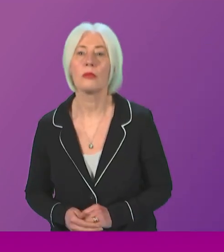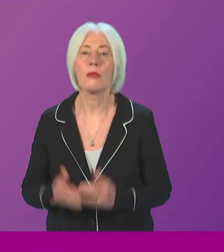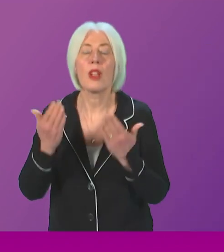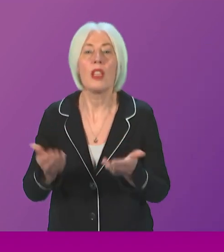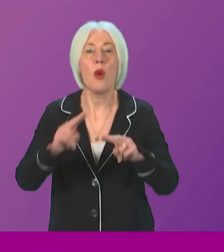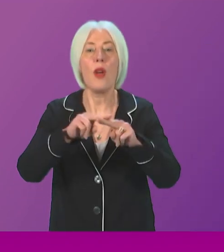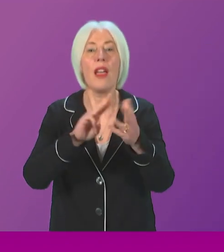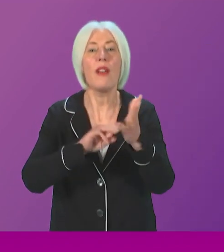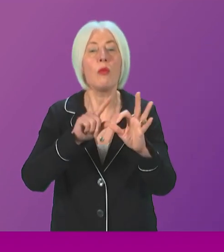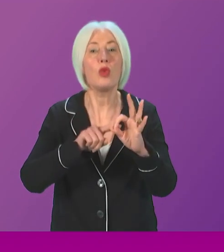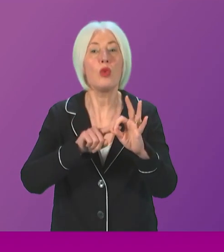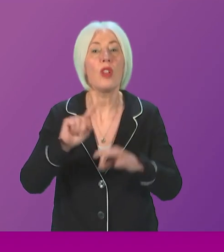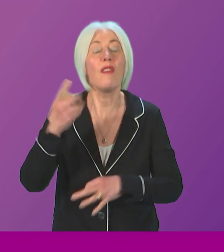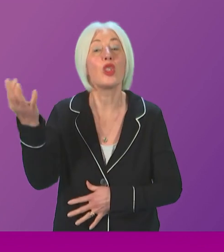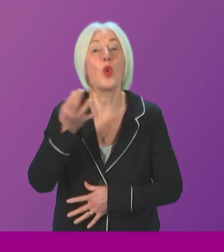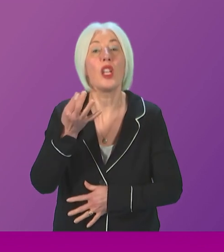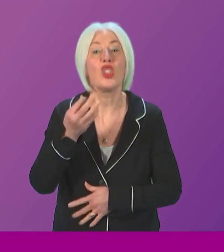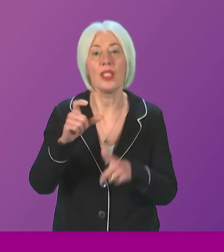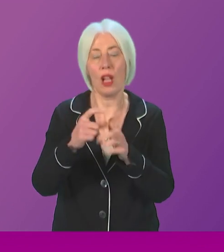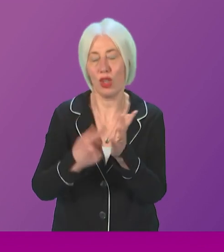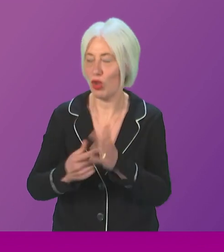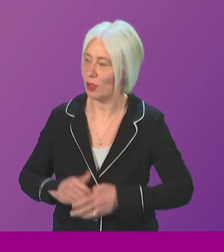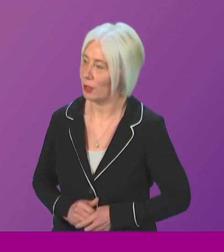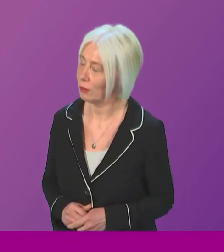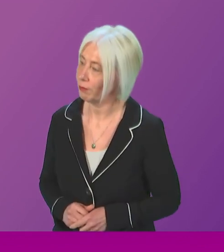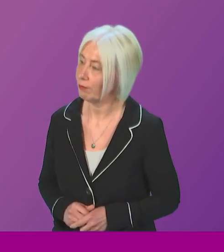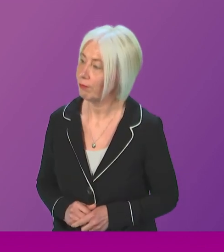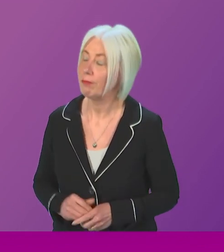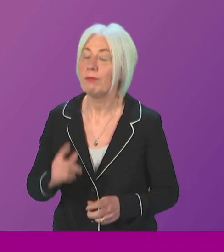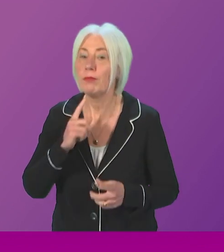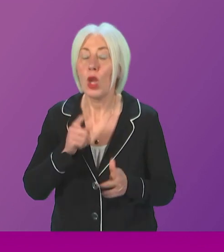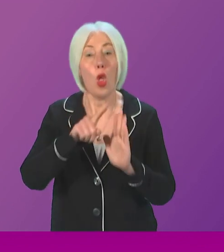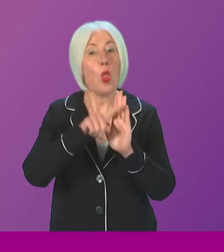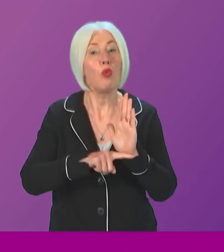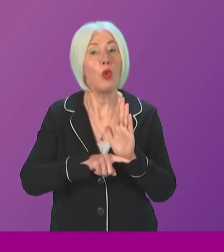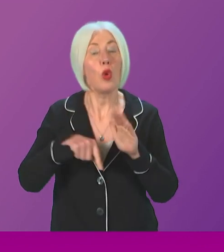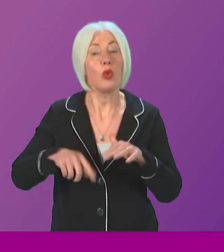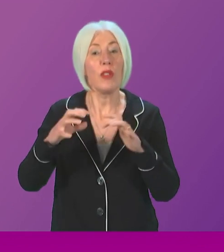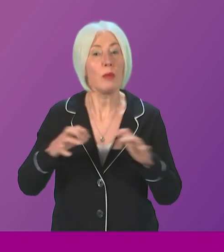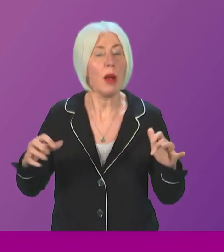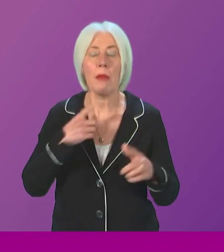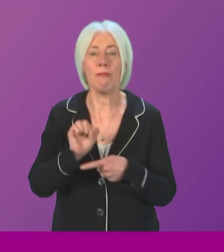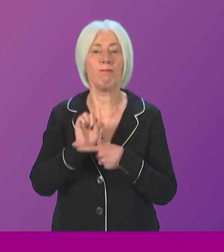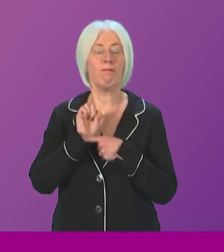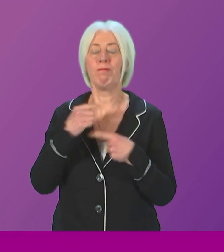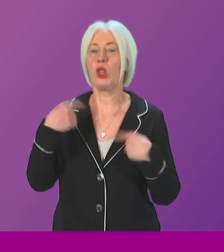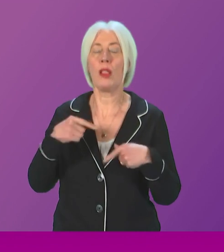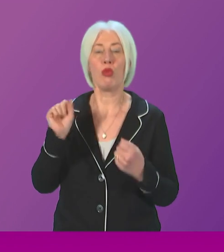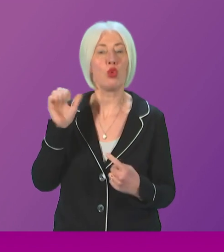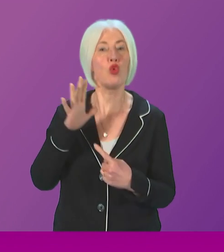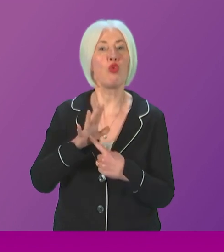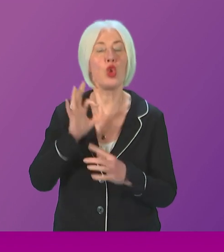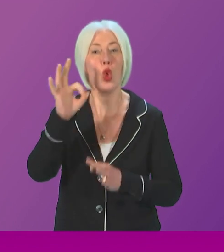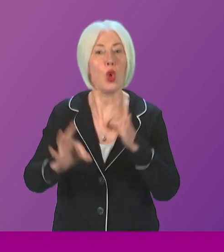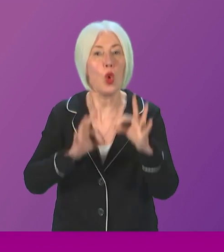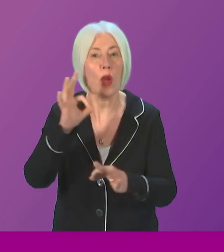number one, Douglas Ross. Thank you, Presiding Officer. Rules of this Parliament prevent me from asking crucial questions about